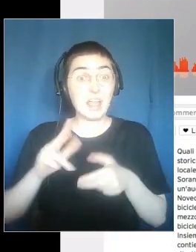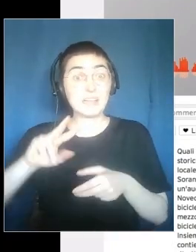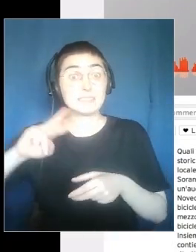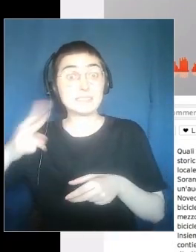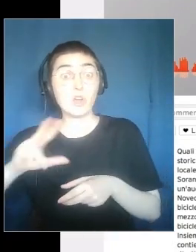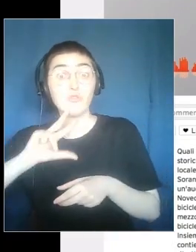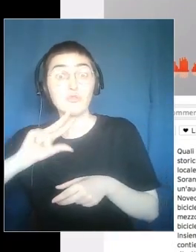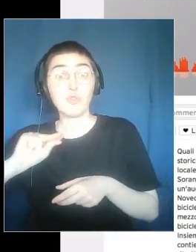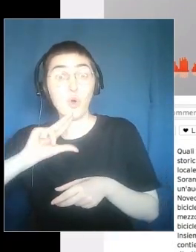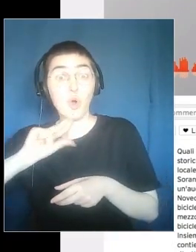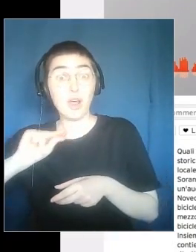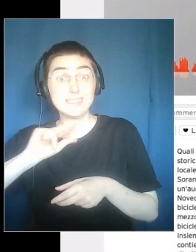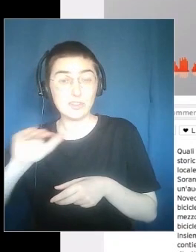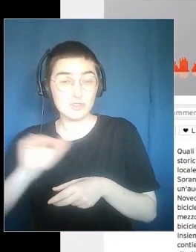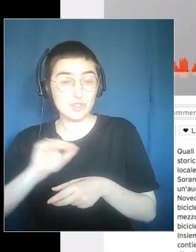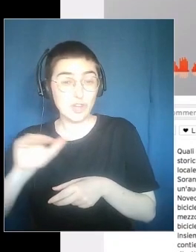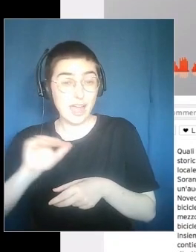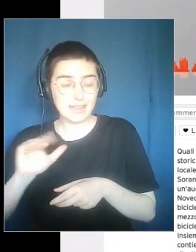e finavo con i giocatori.